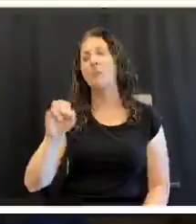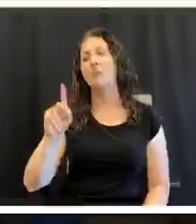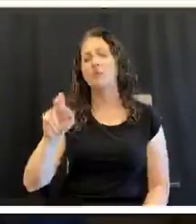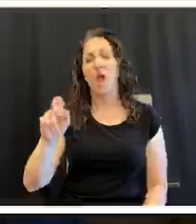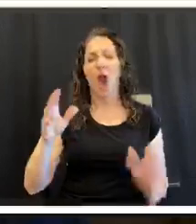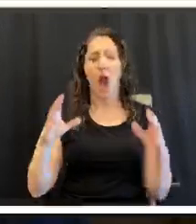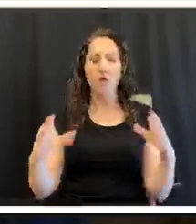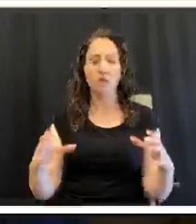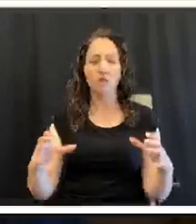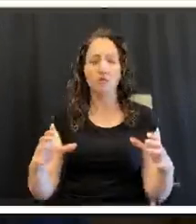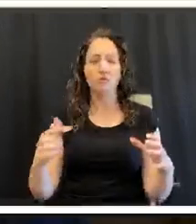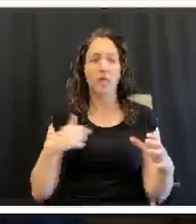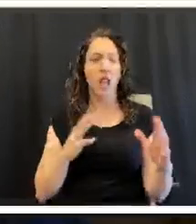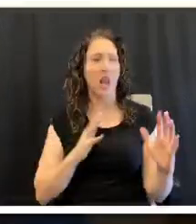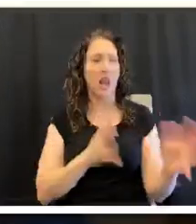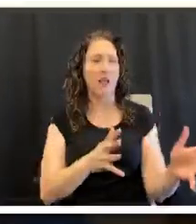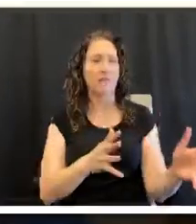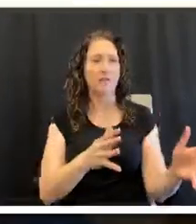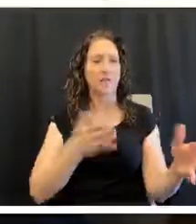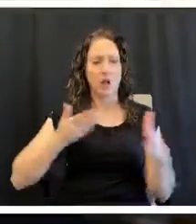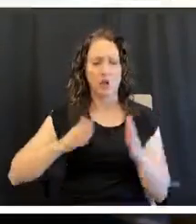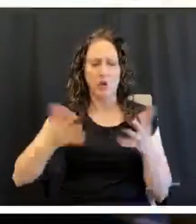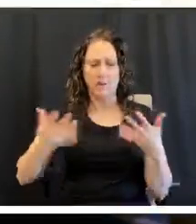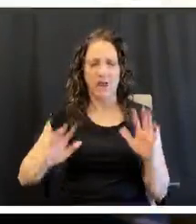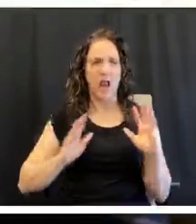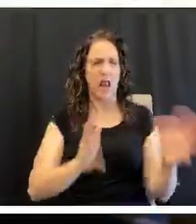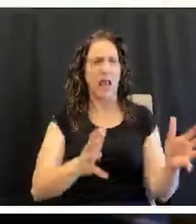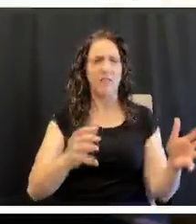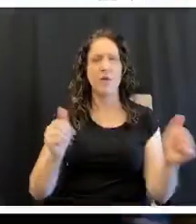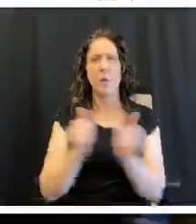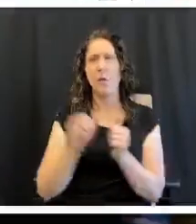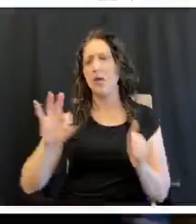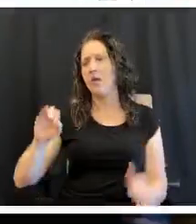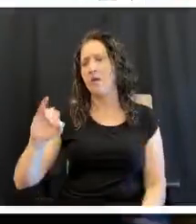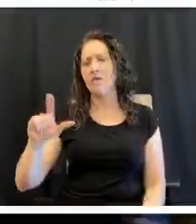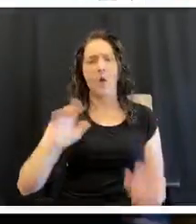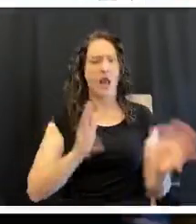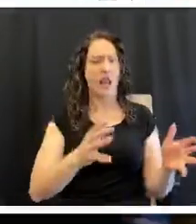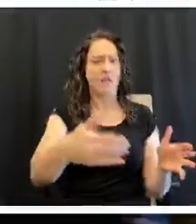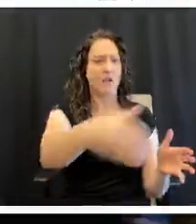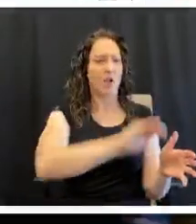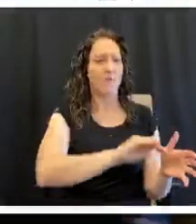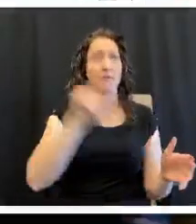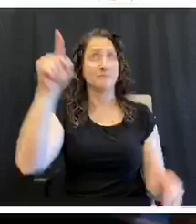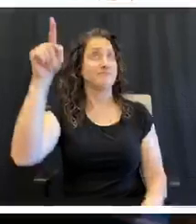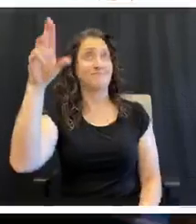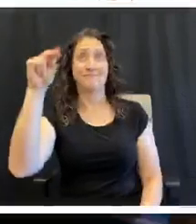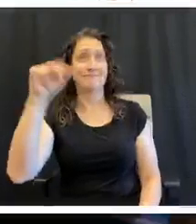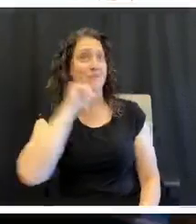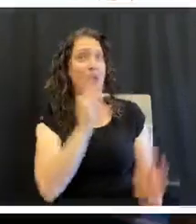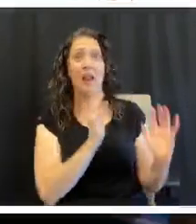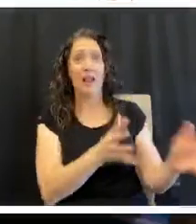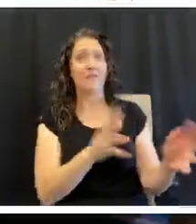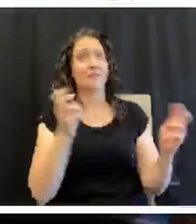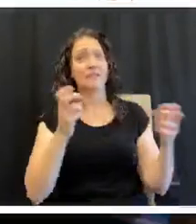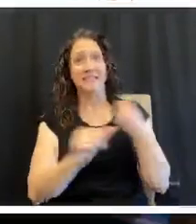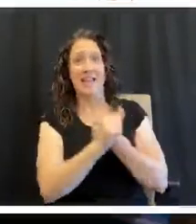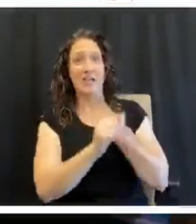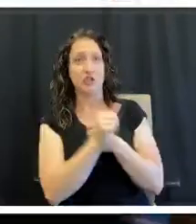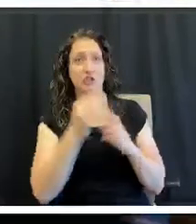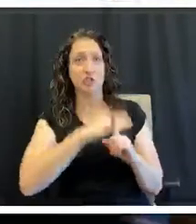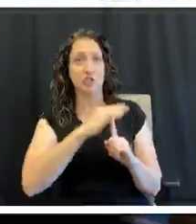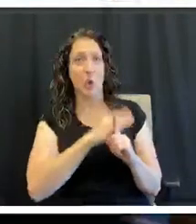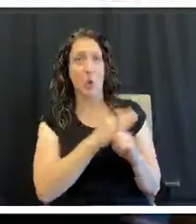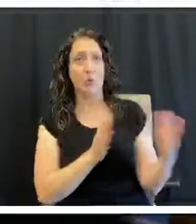and if I just put it in foil, can I leave it out on the counter? Is that safe? No, ma'am. It's still in the danger zone. Okay. Let's